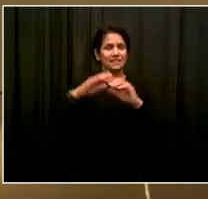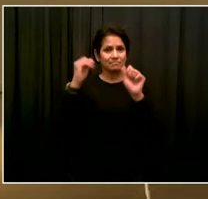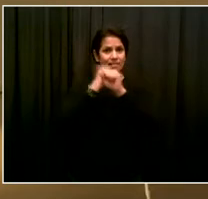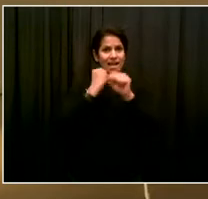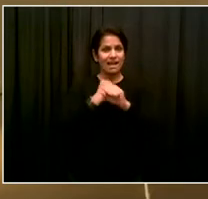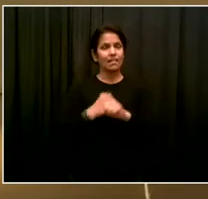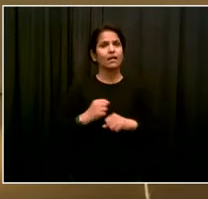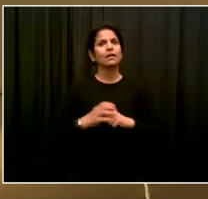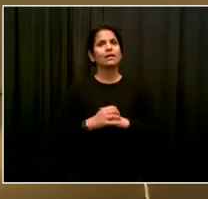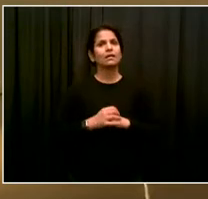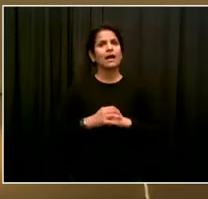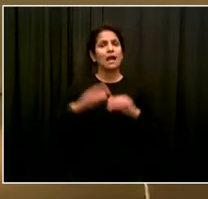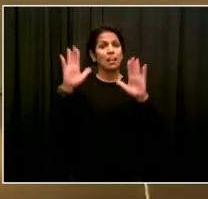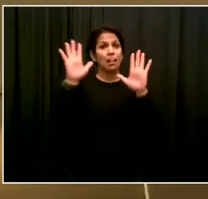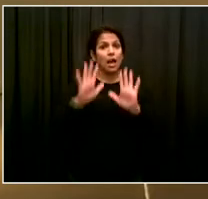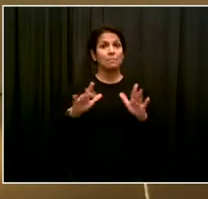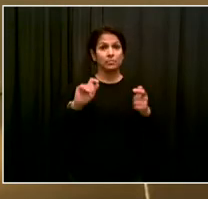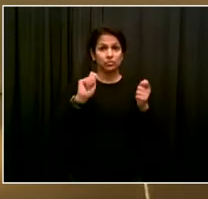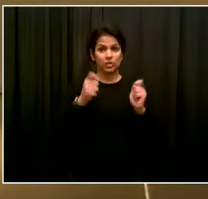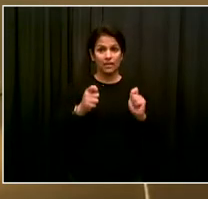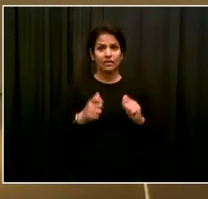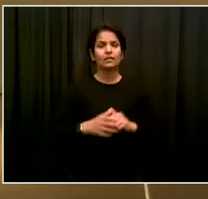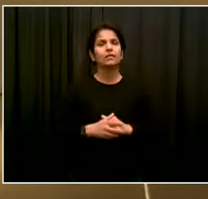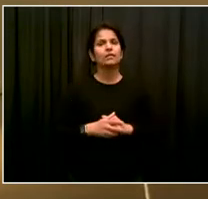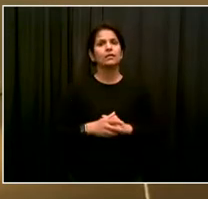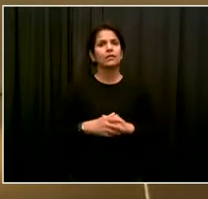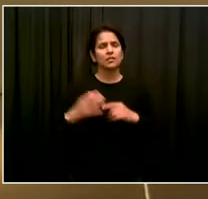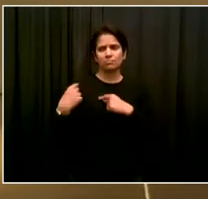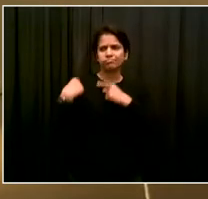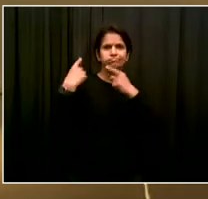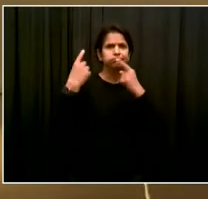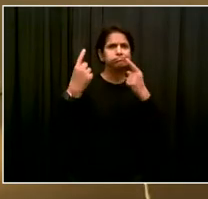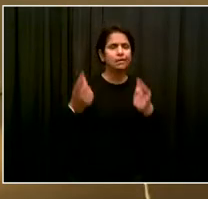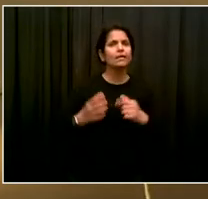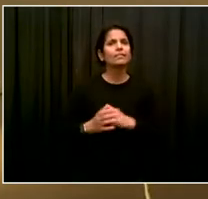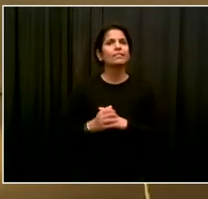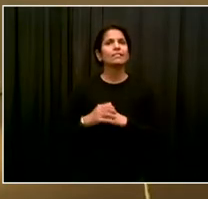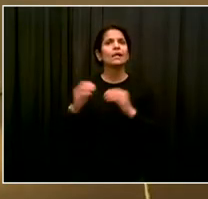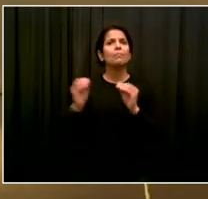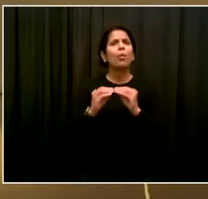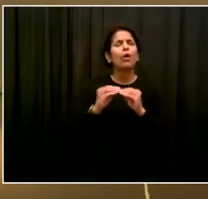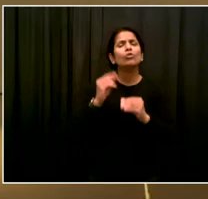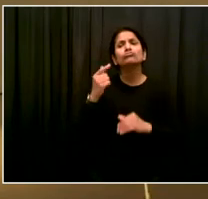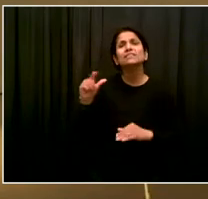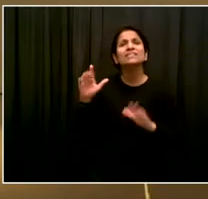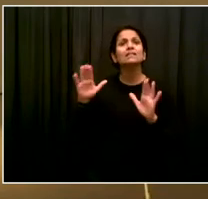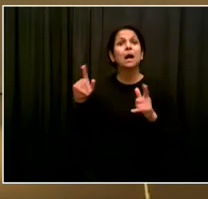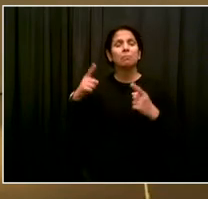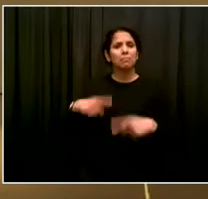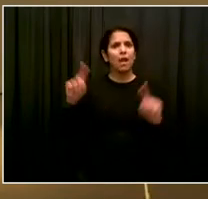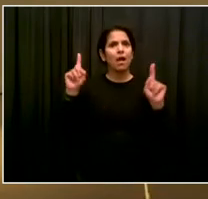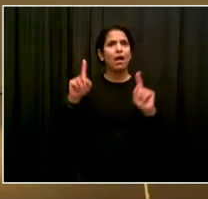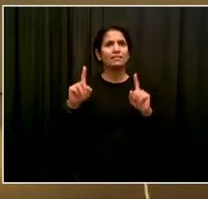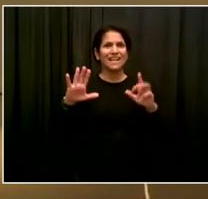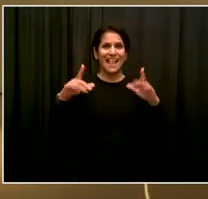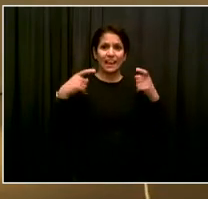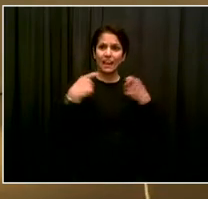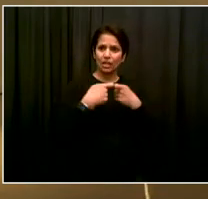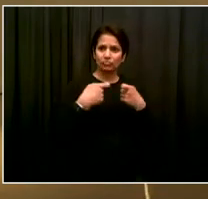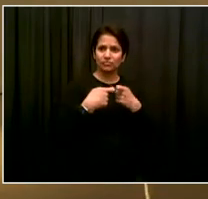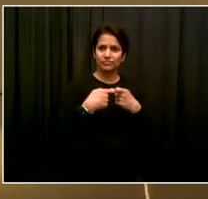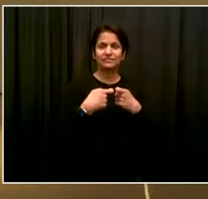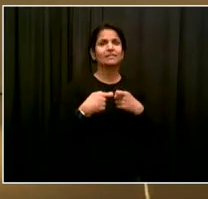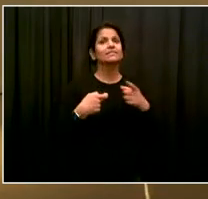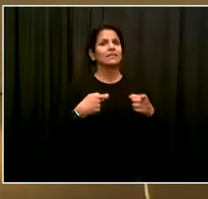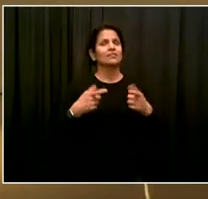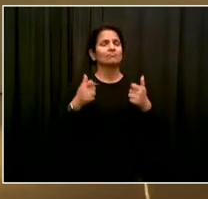especially in one area, the greening of our vehicles. There are undoubtedly global benefits to converting the